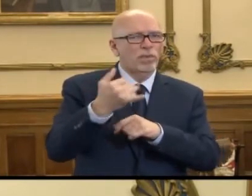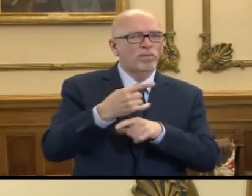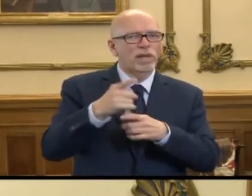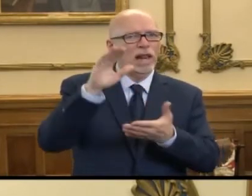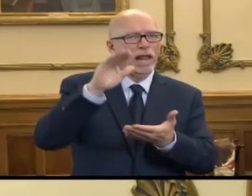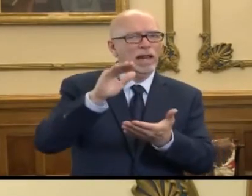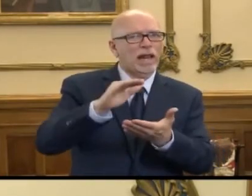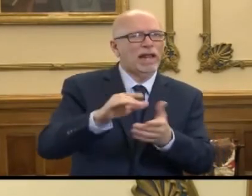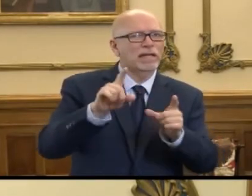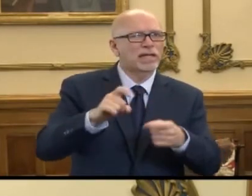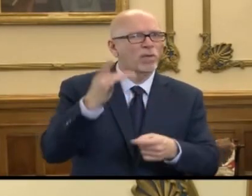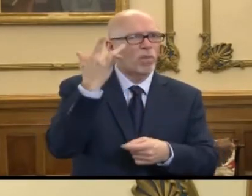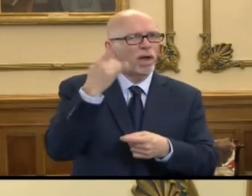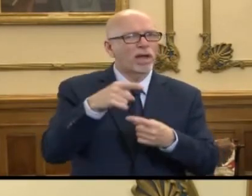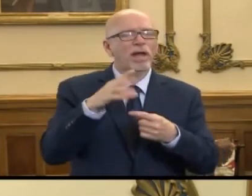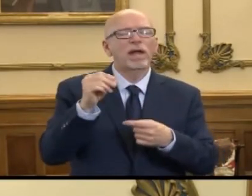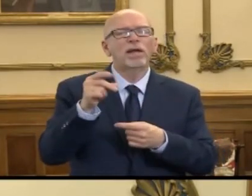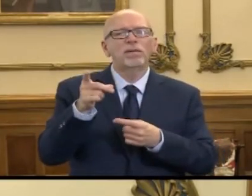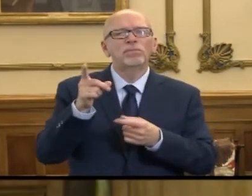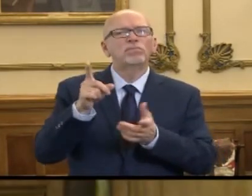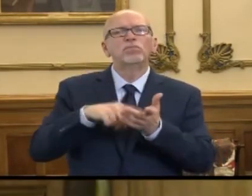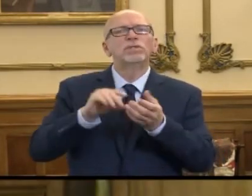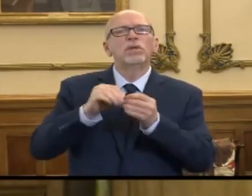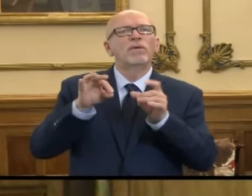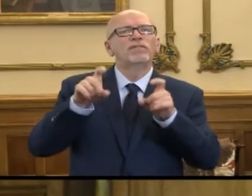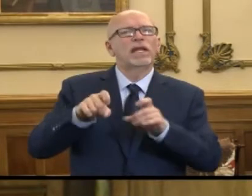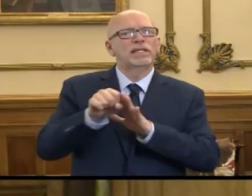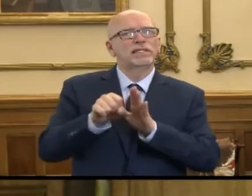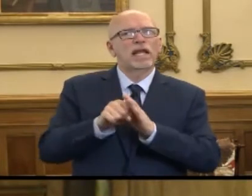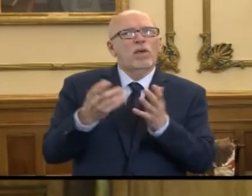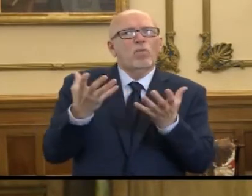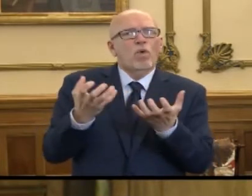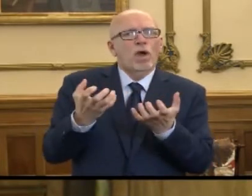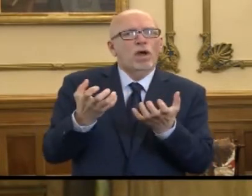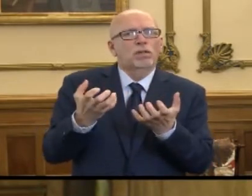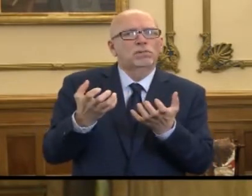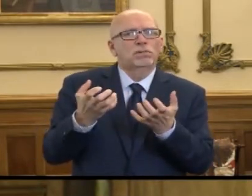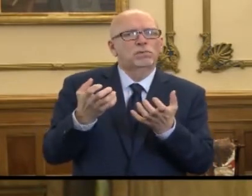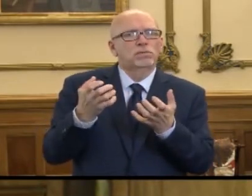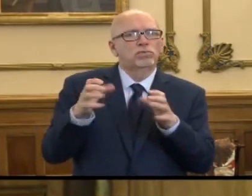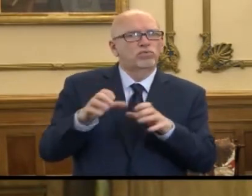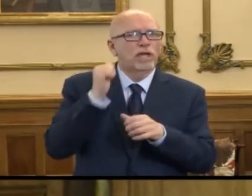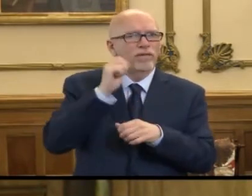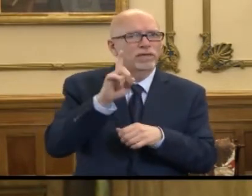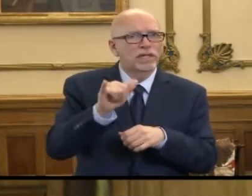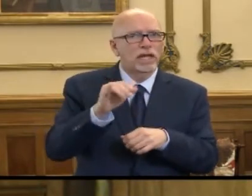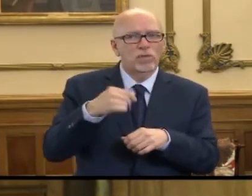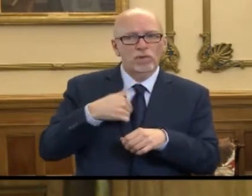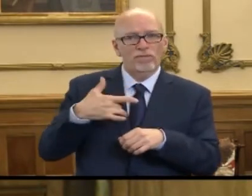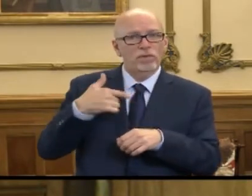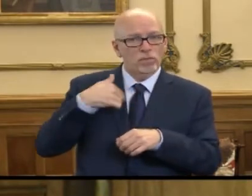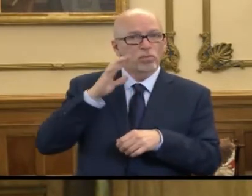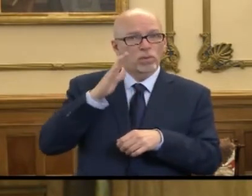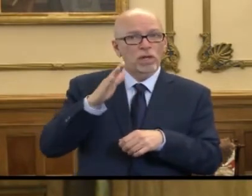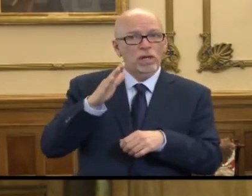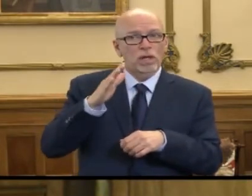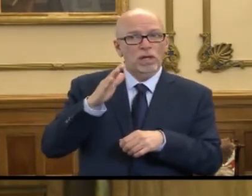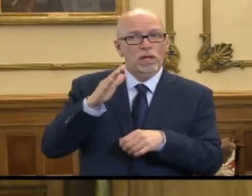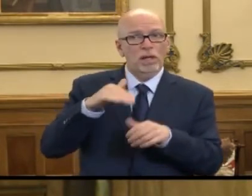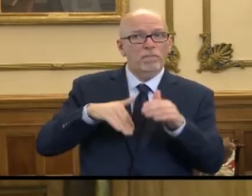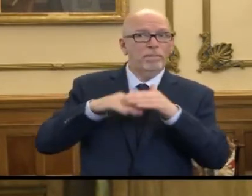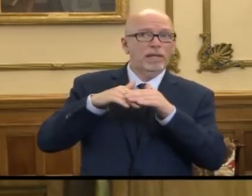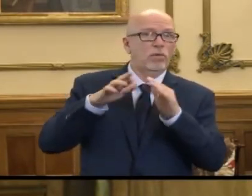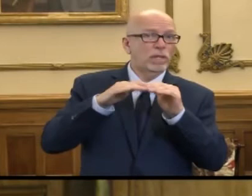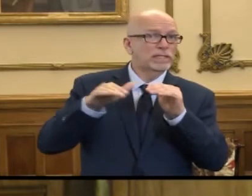Why is that? And what is the number of tests that the state wants performed each day? And do we think we'll ever meet or exceed